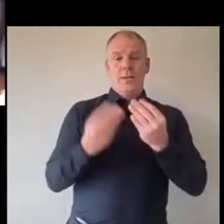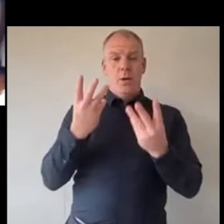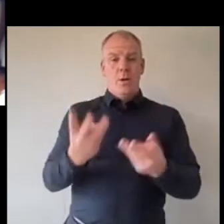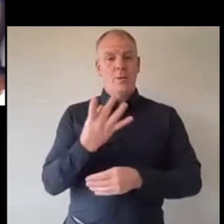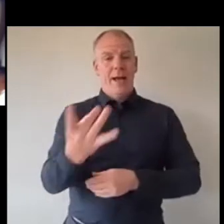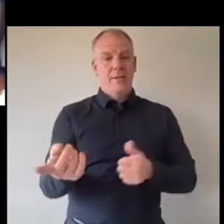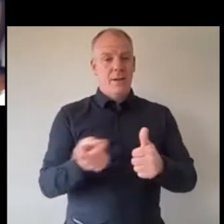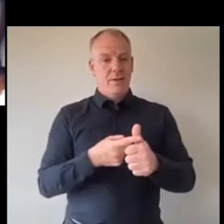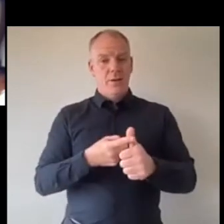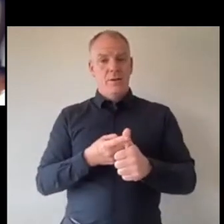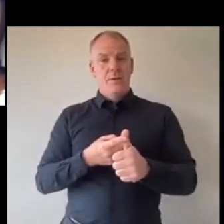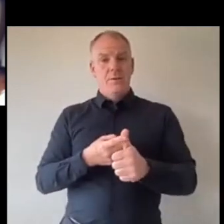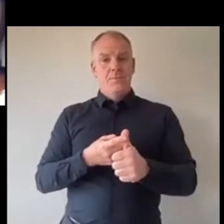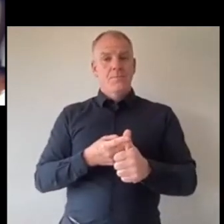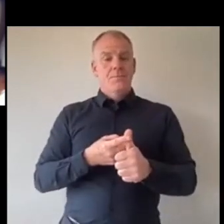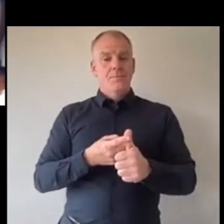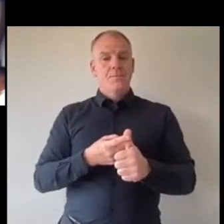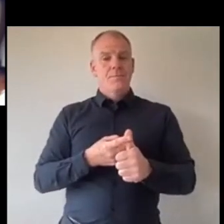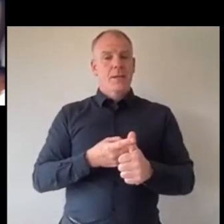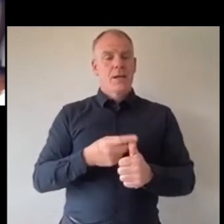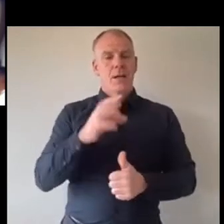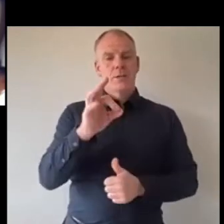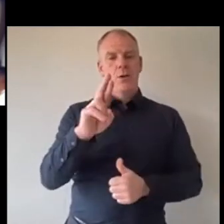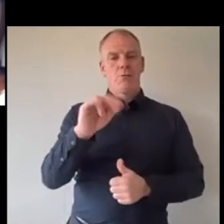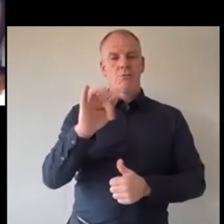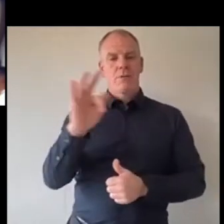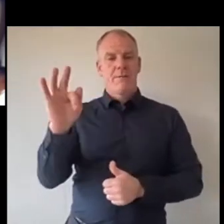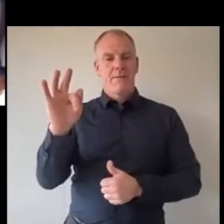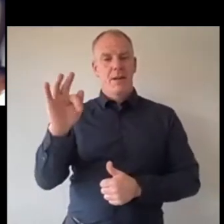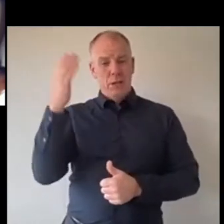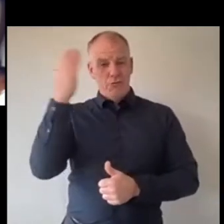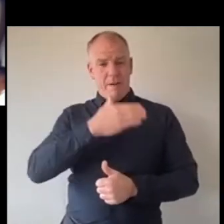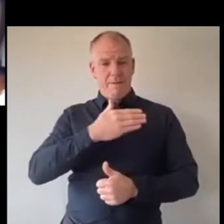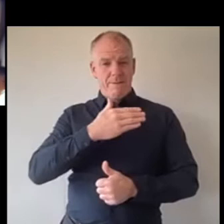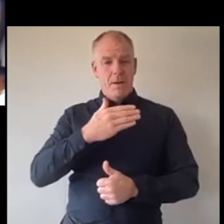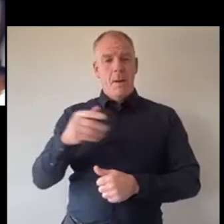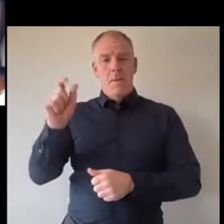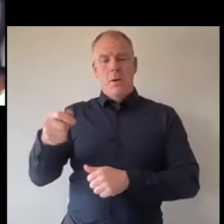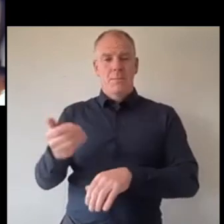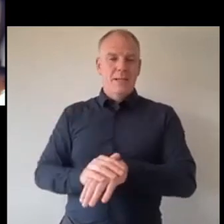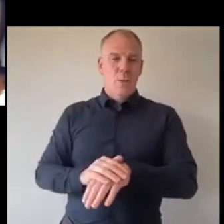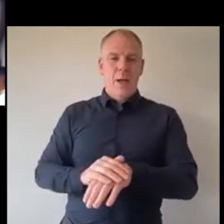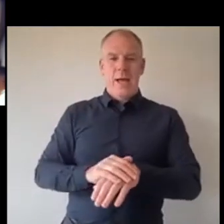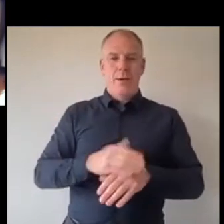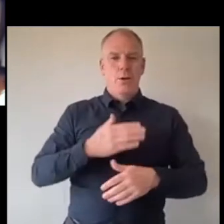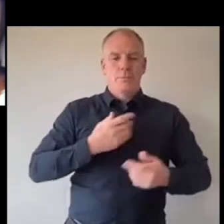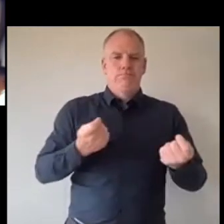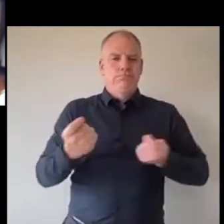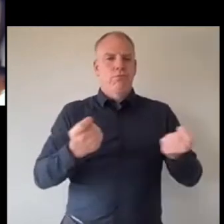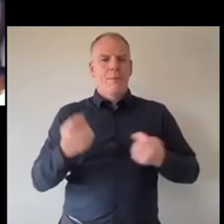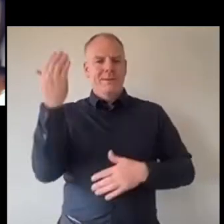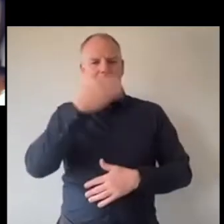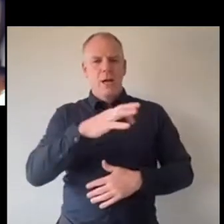is the grief aspect because so many young people have experienced grief during this time you've dealt with a lot of this